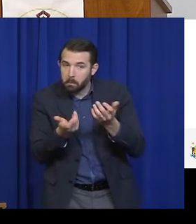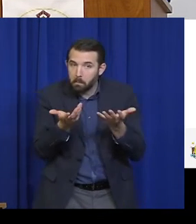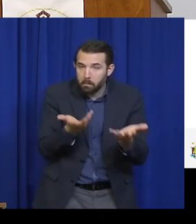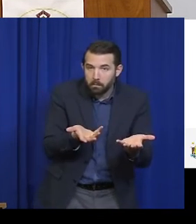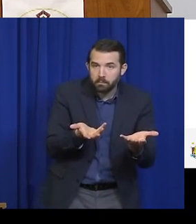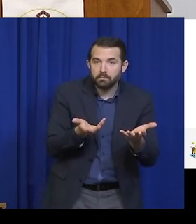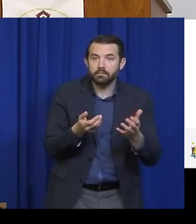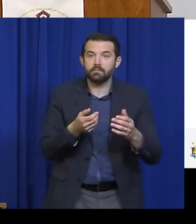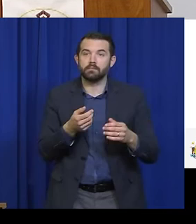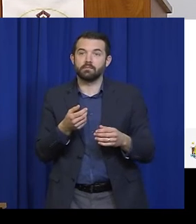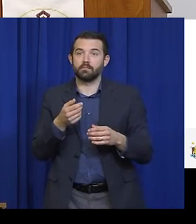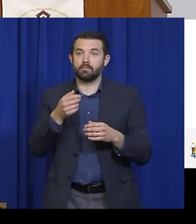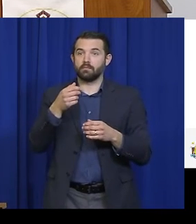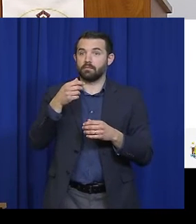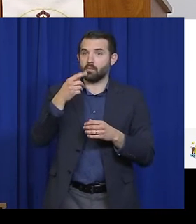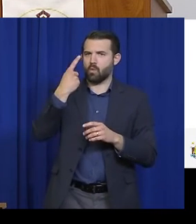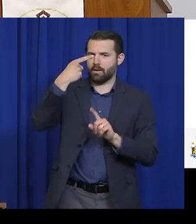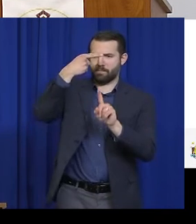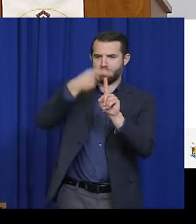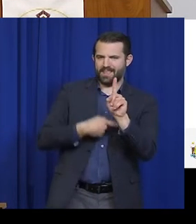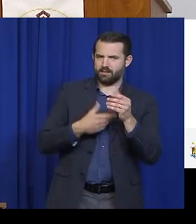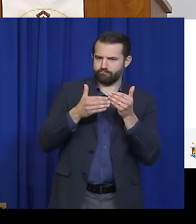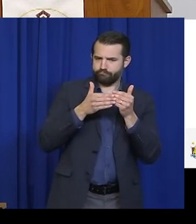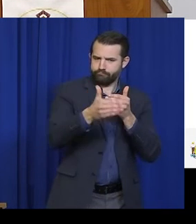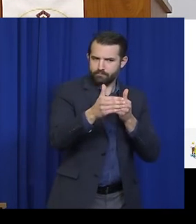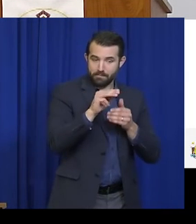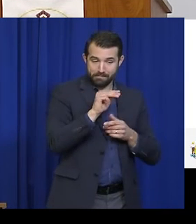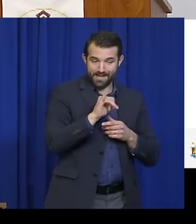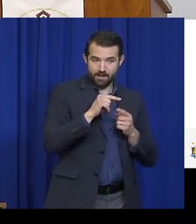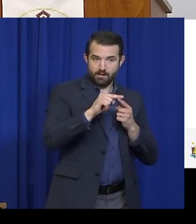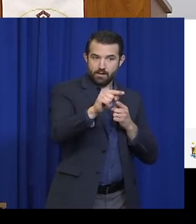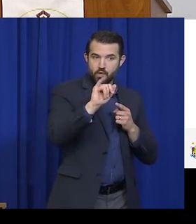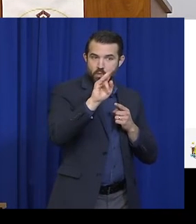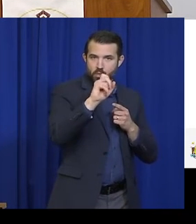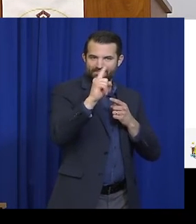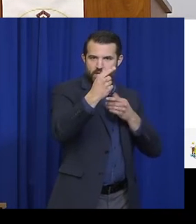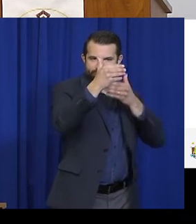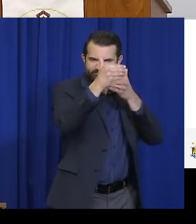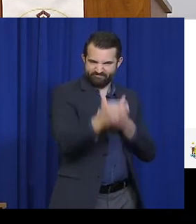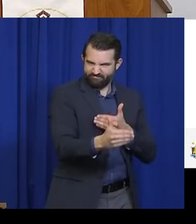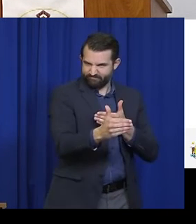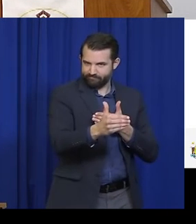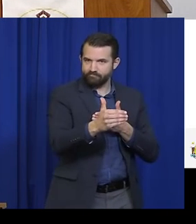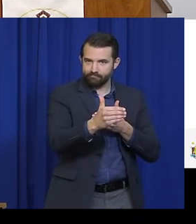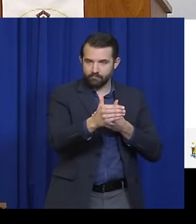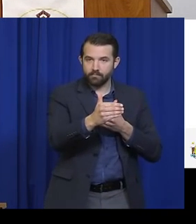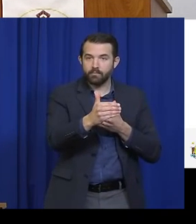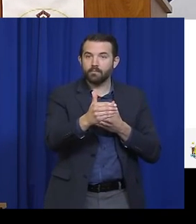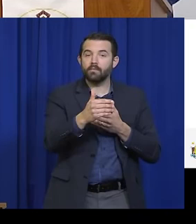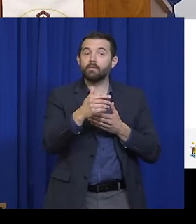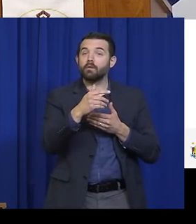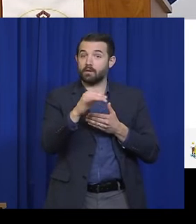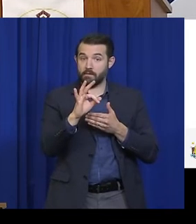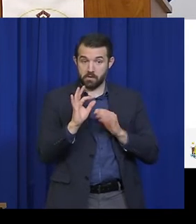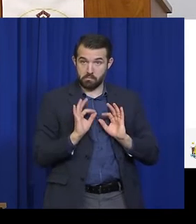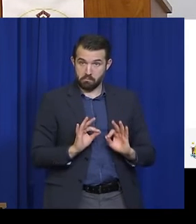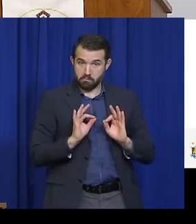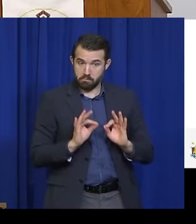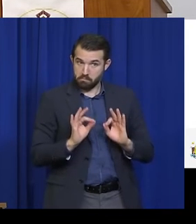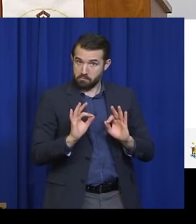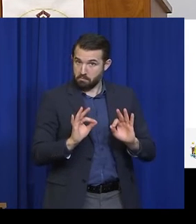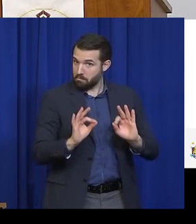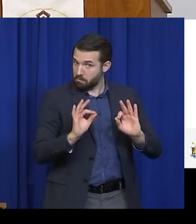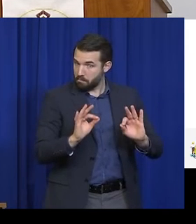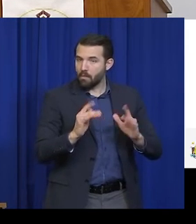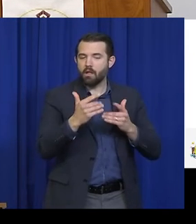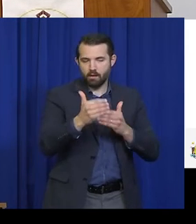-by-month plan should not be considered a hard and fast timeline. As I said earlier, the Maine